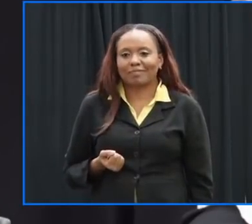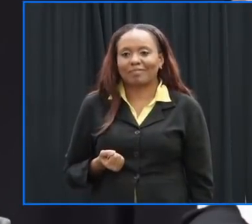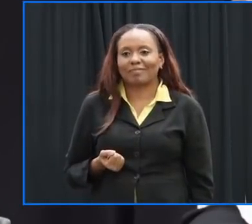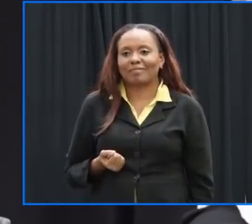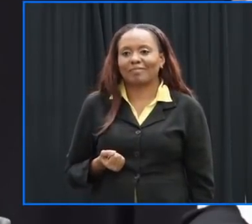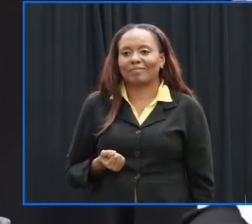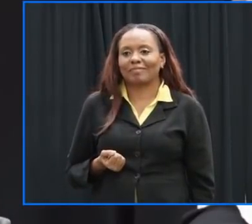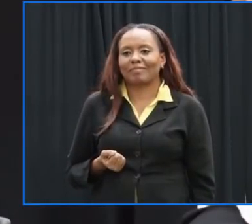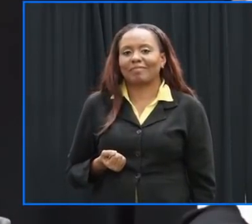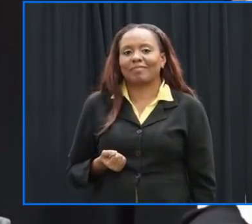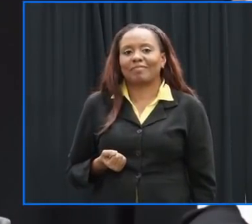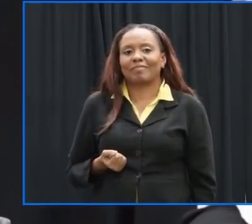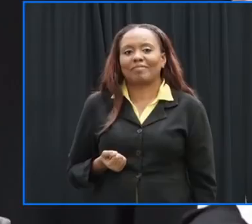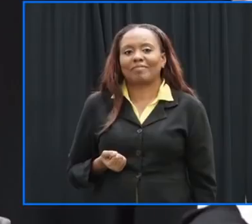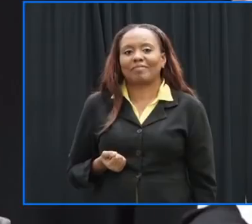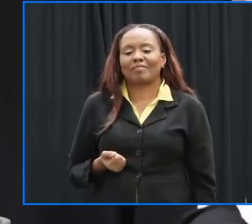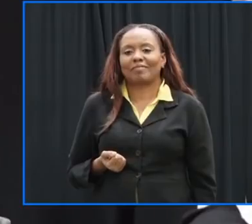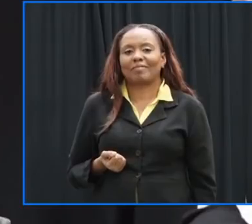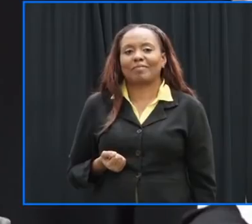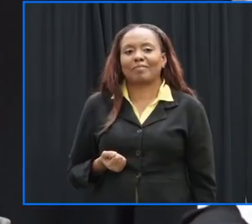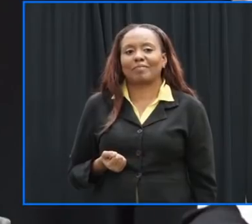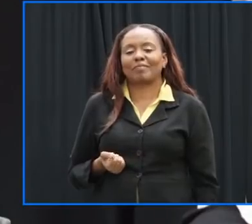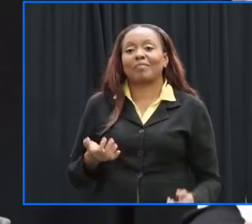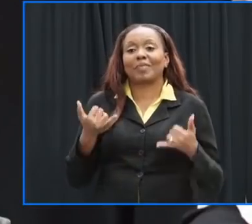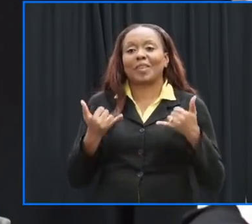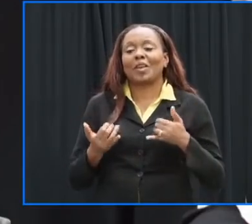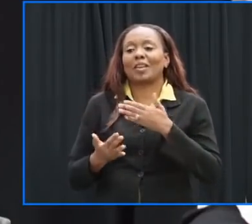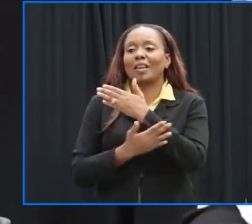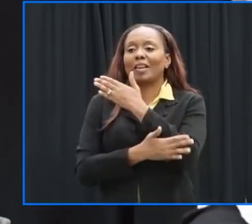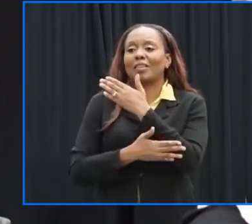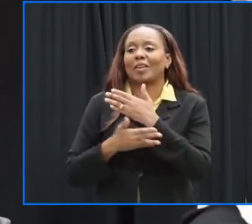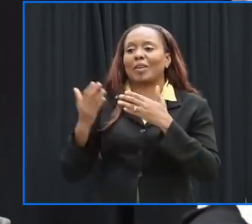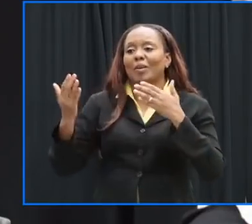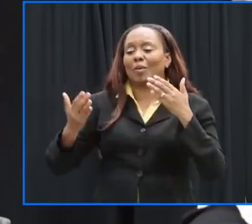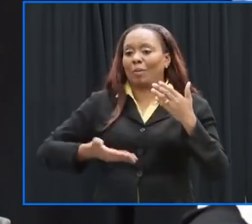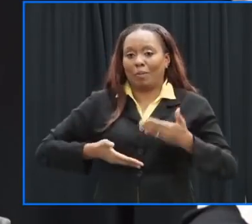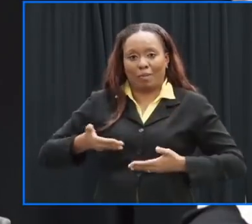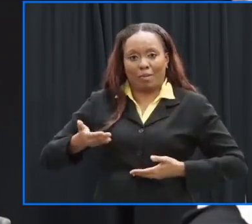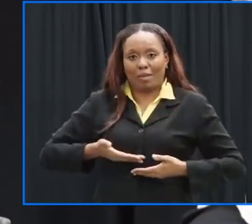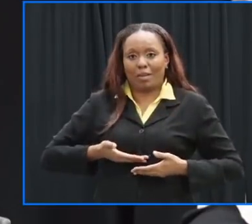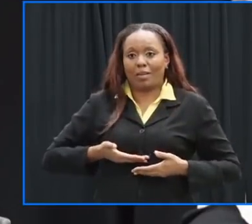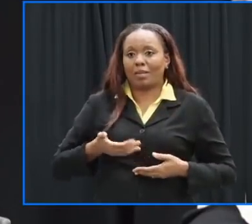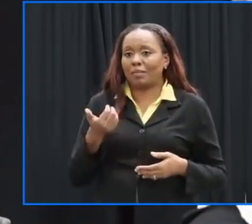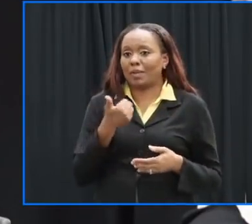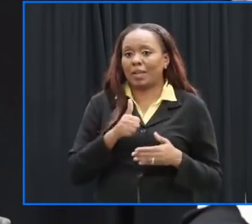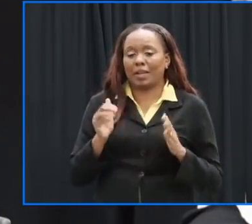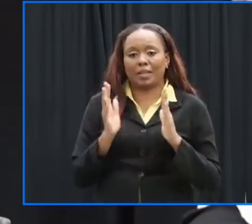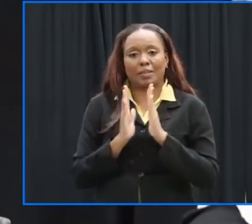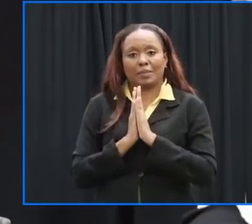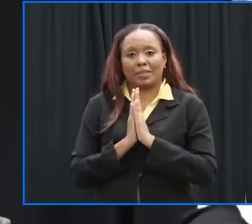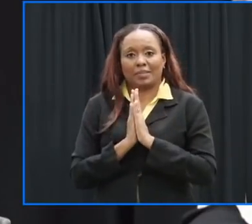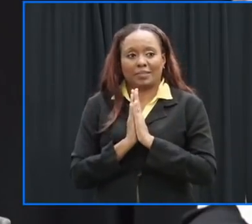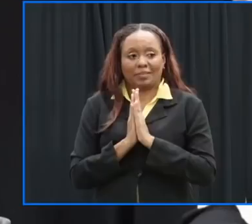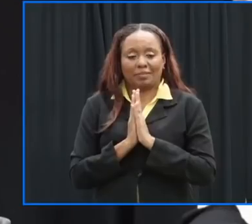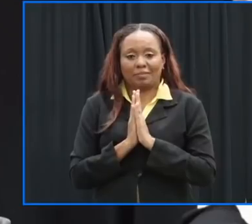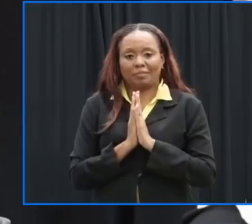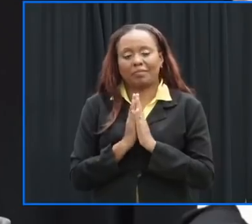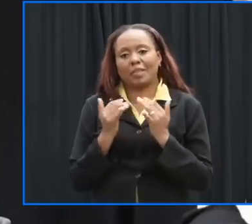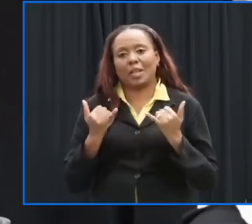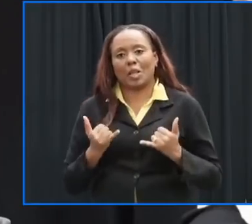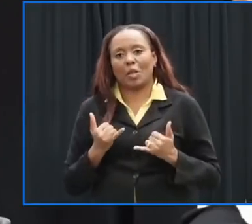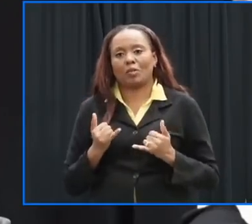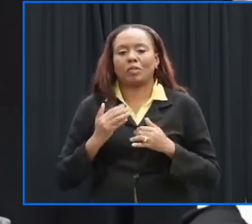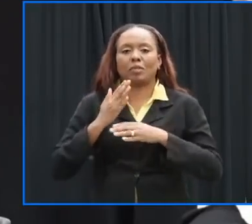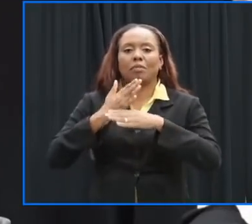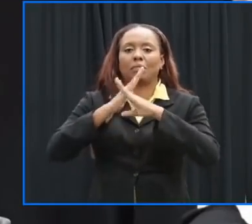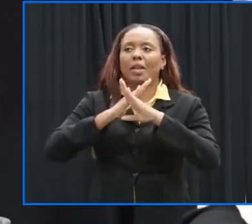i think that at this point in time the country would welcome us even as we go live with a word of